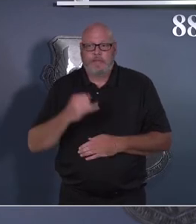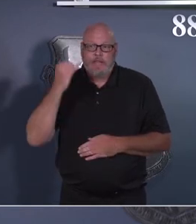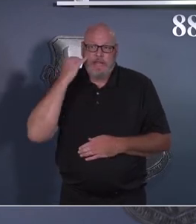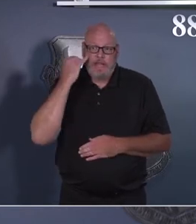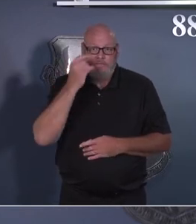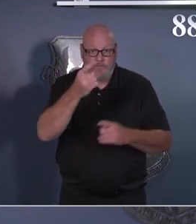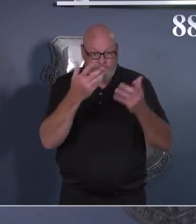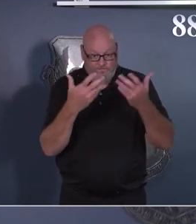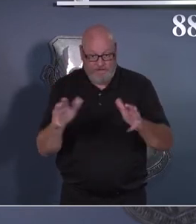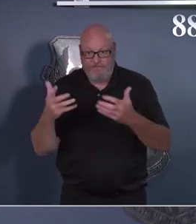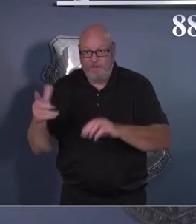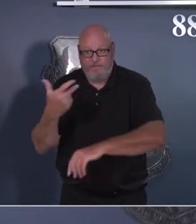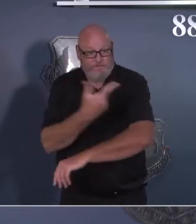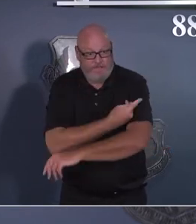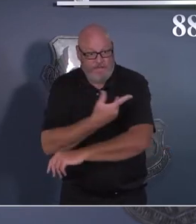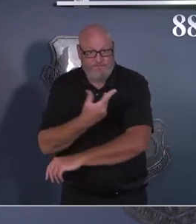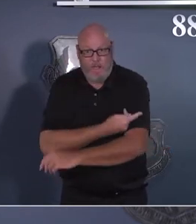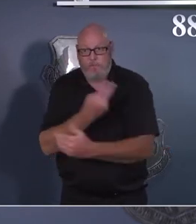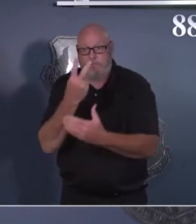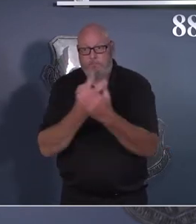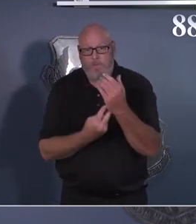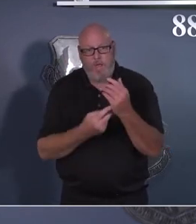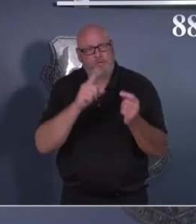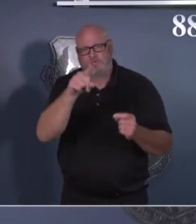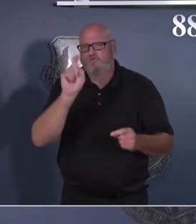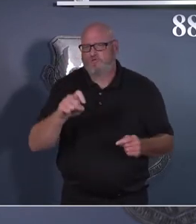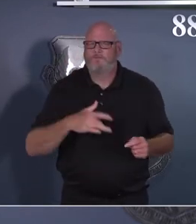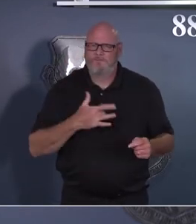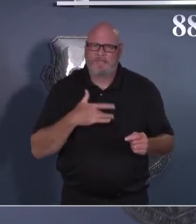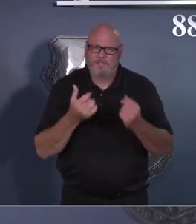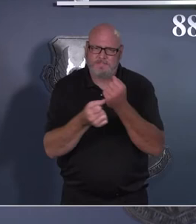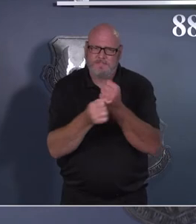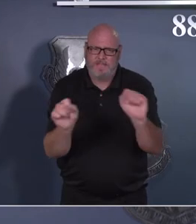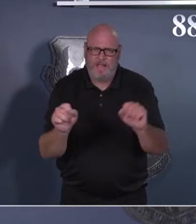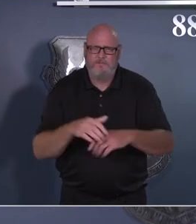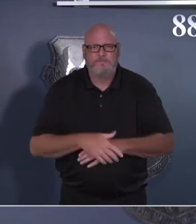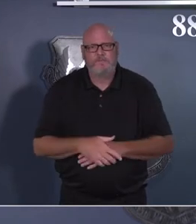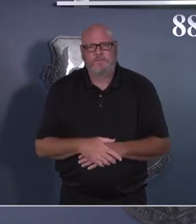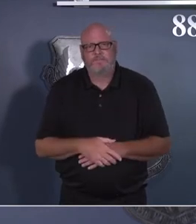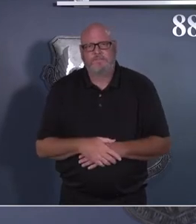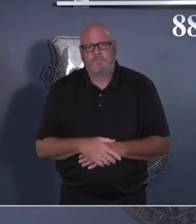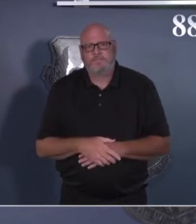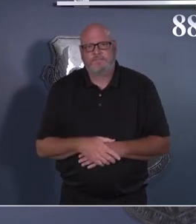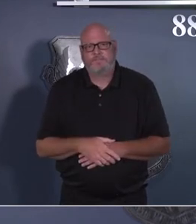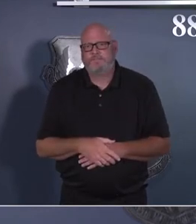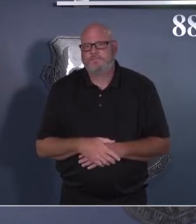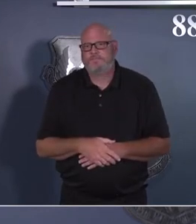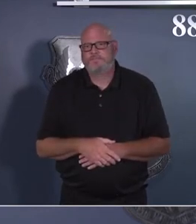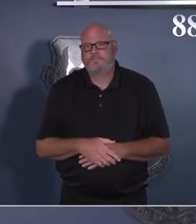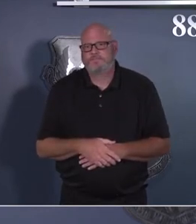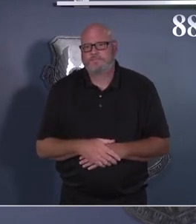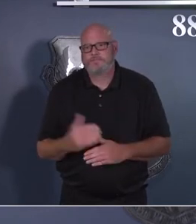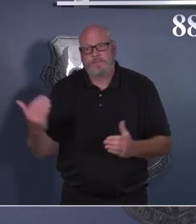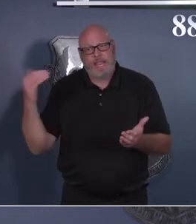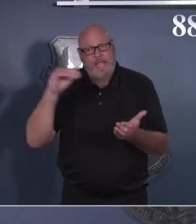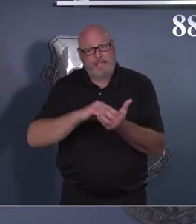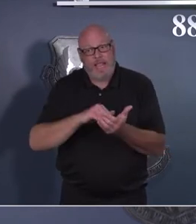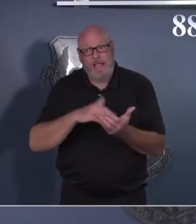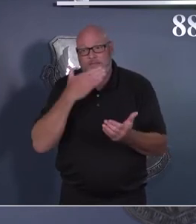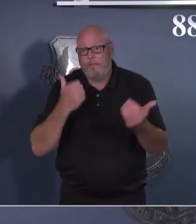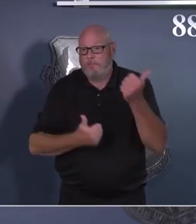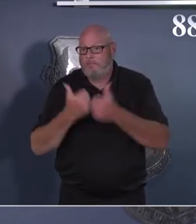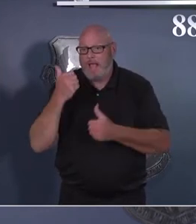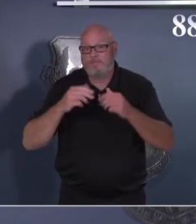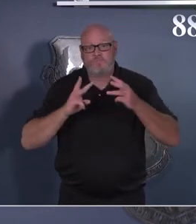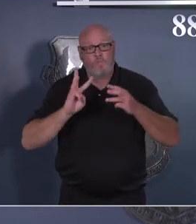series of one of the approved COVID-19 vaccines. That allows me to reiterate as well, the best protection that you have against